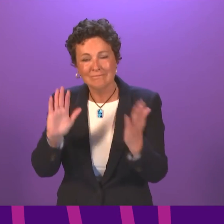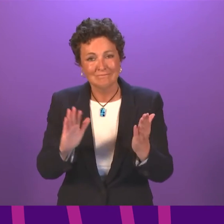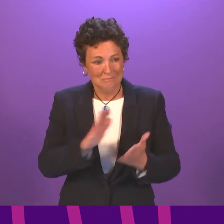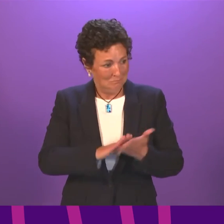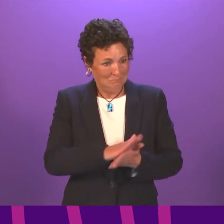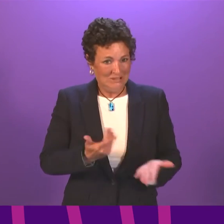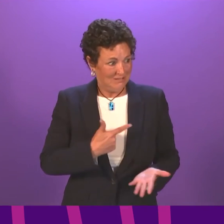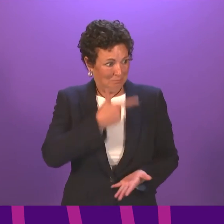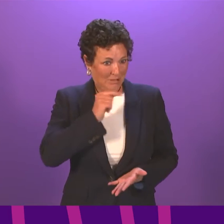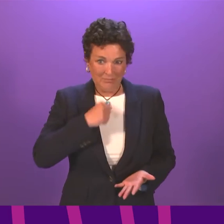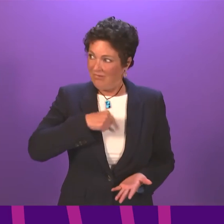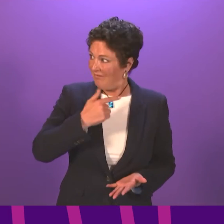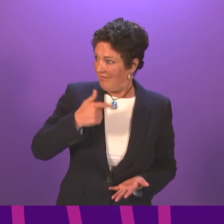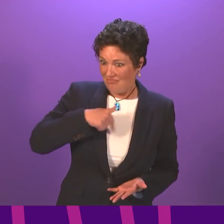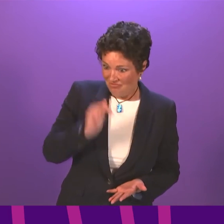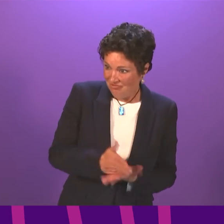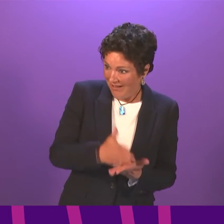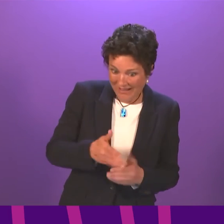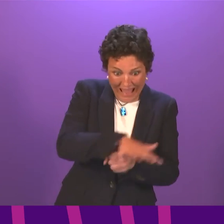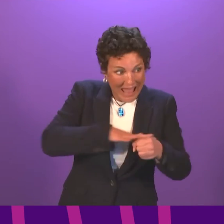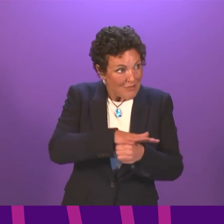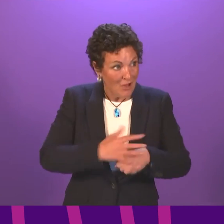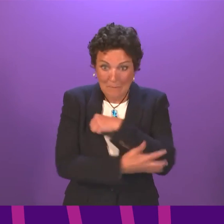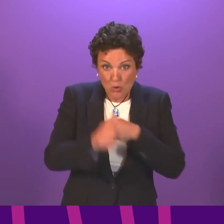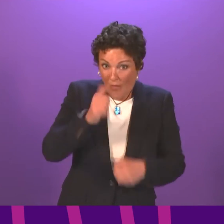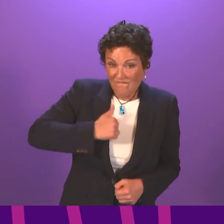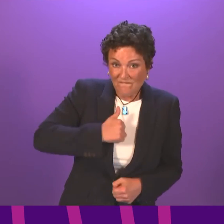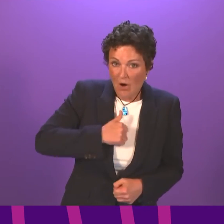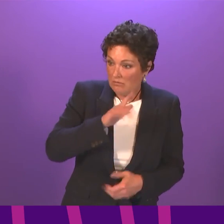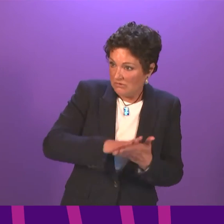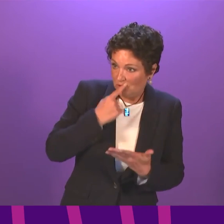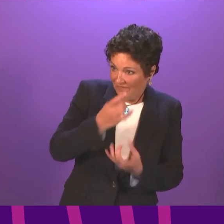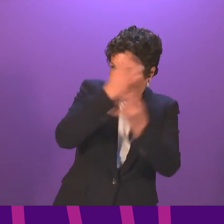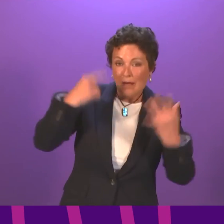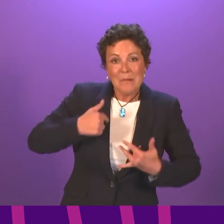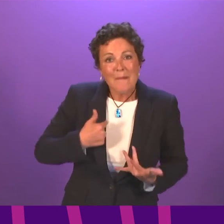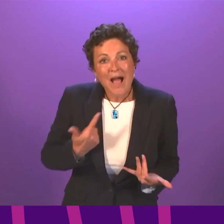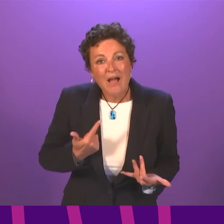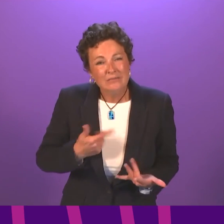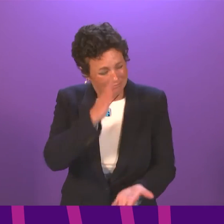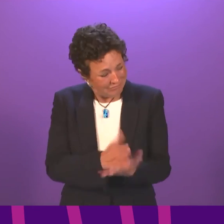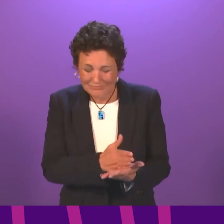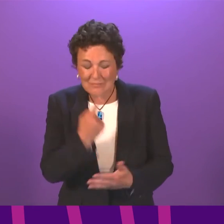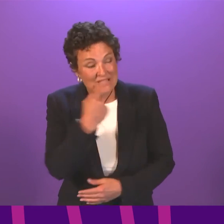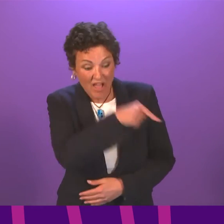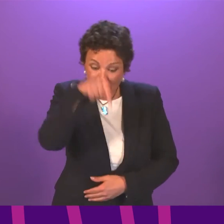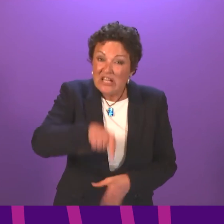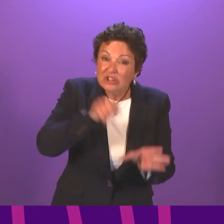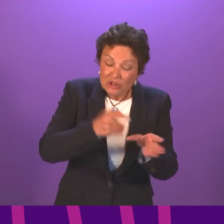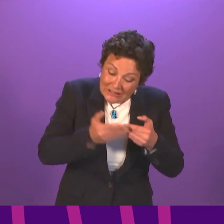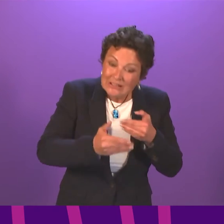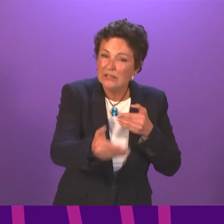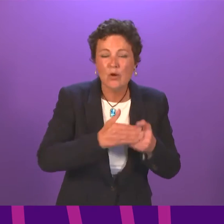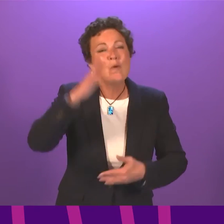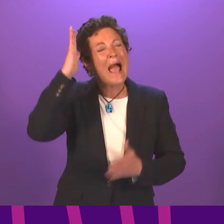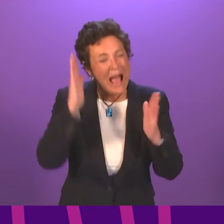pupils with exceptional circumstances are being overlooked. In this year of all years, we should be going out of our way to recognise